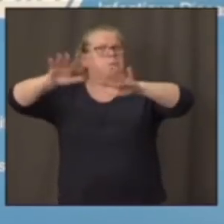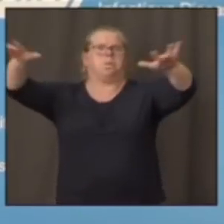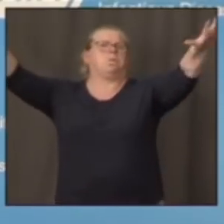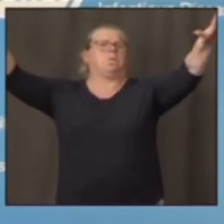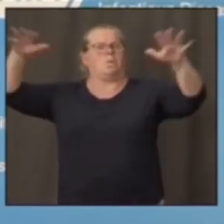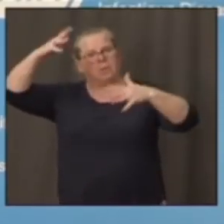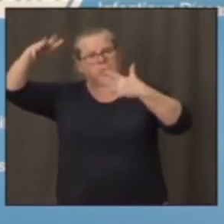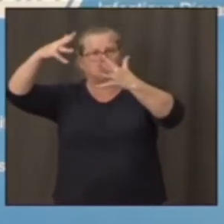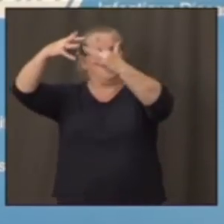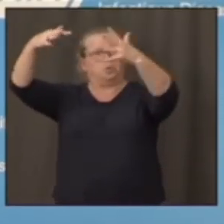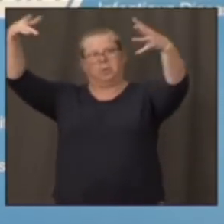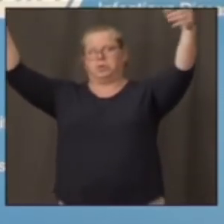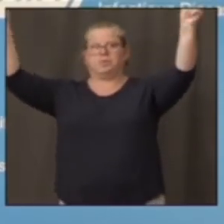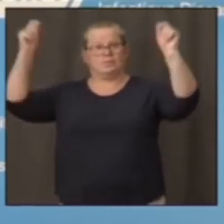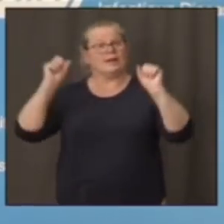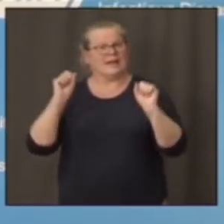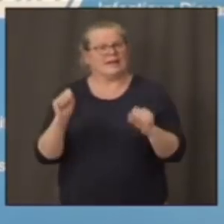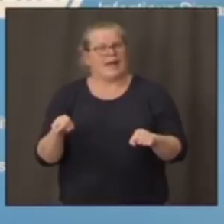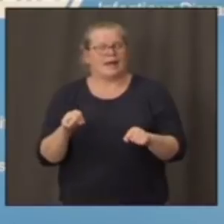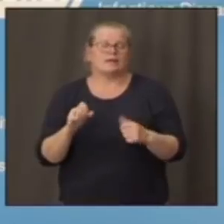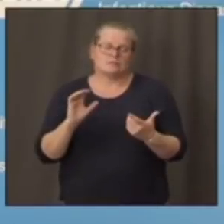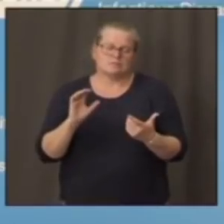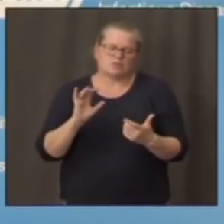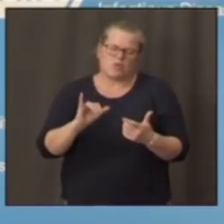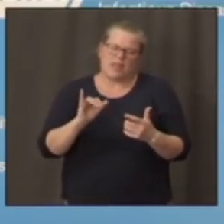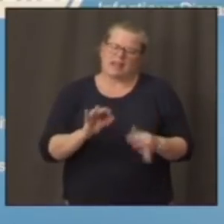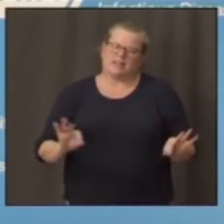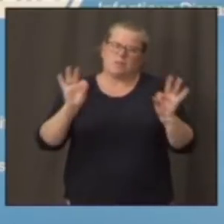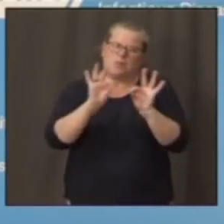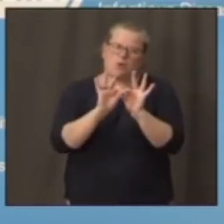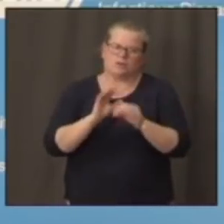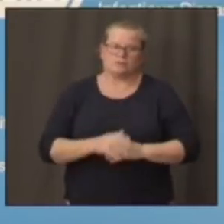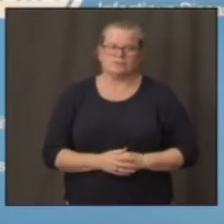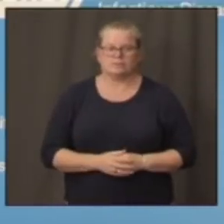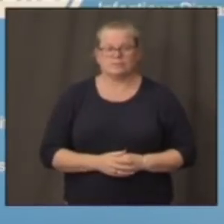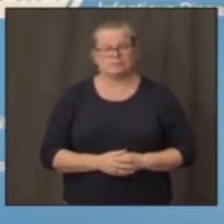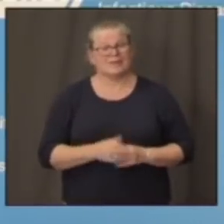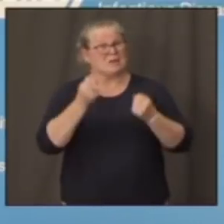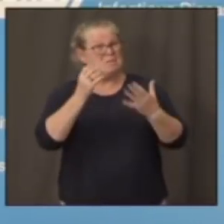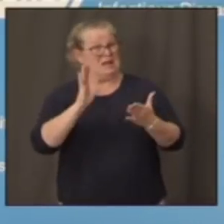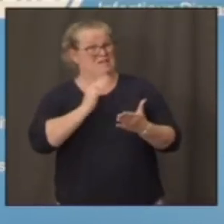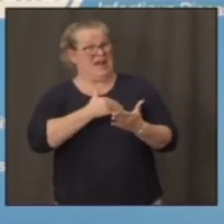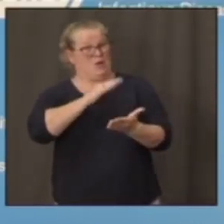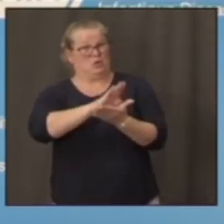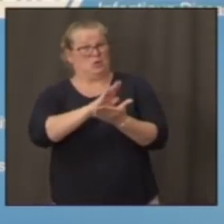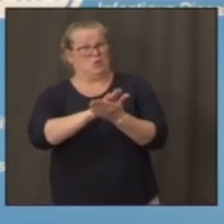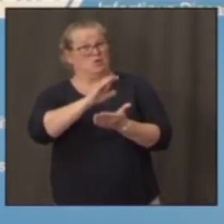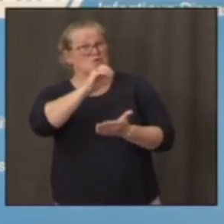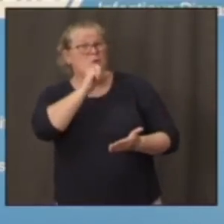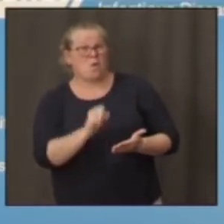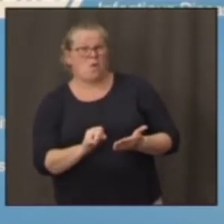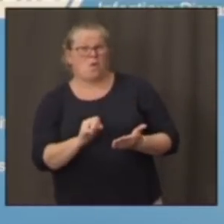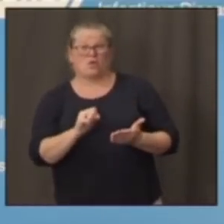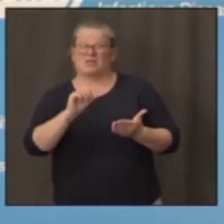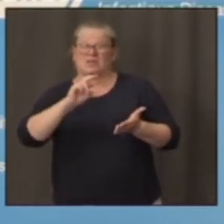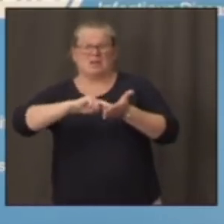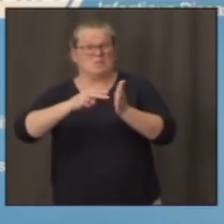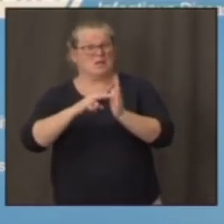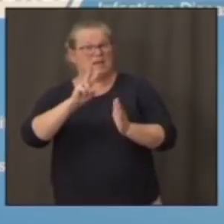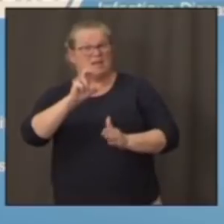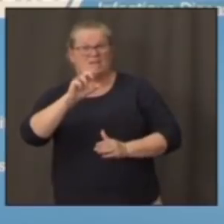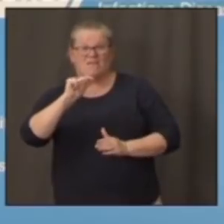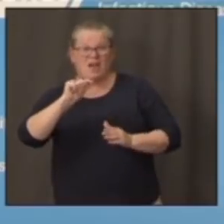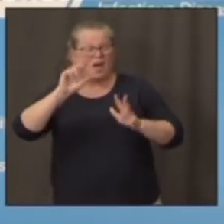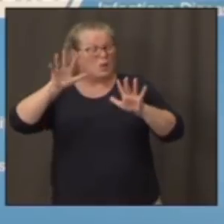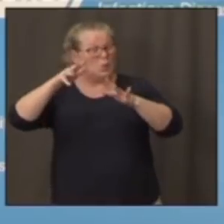Many schools are older and do not have good ventilation. So how do you deal with that? Well, then I guess you have to do